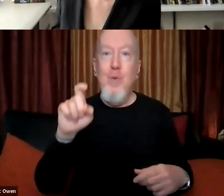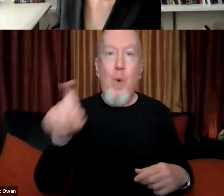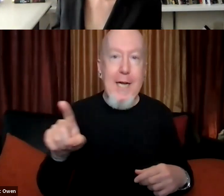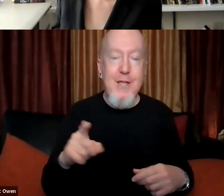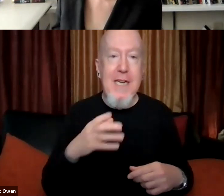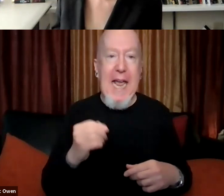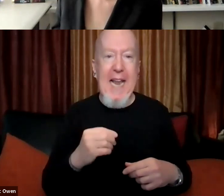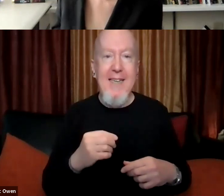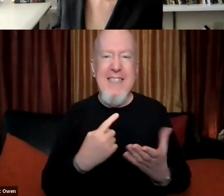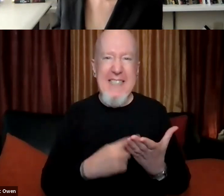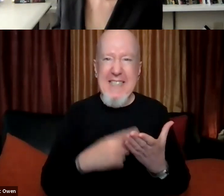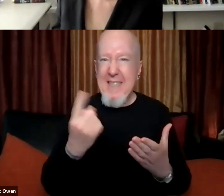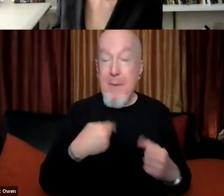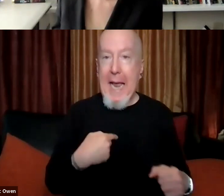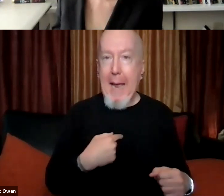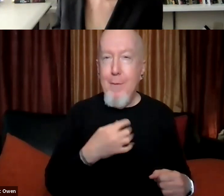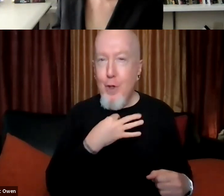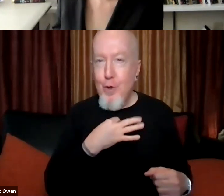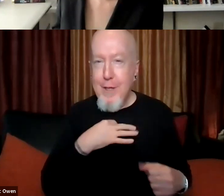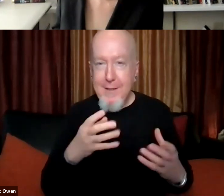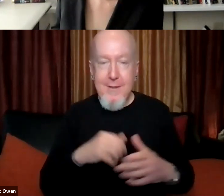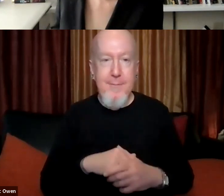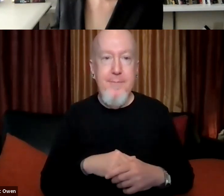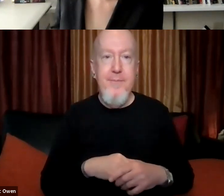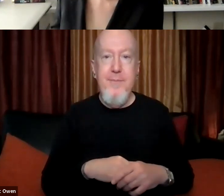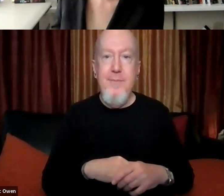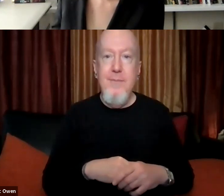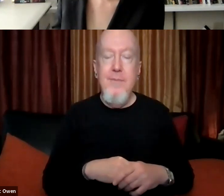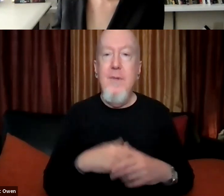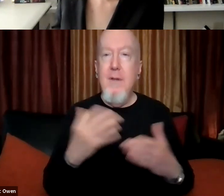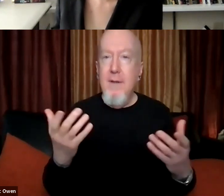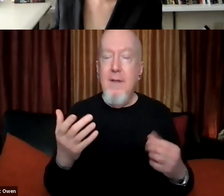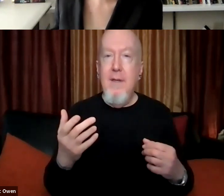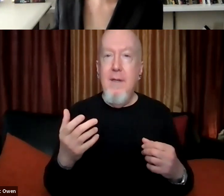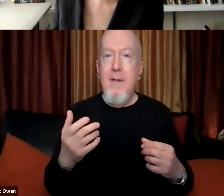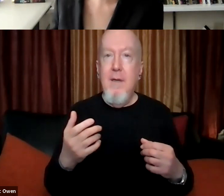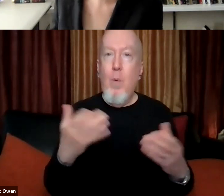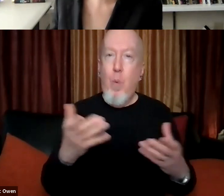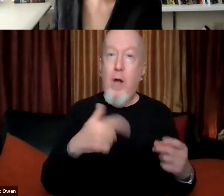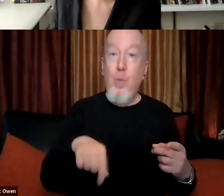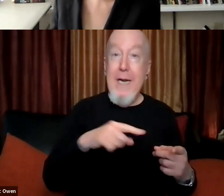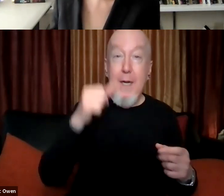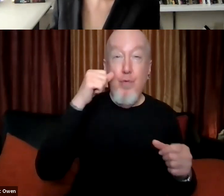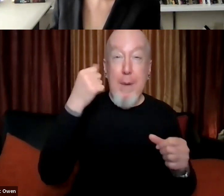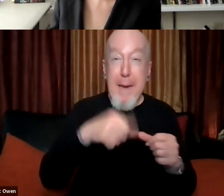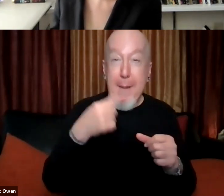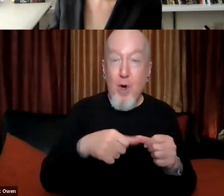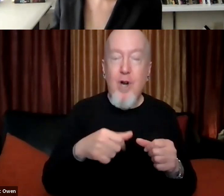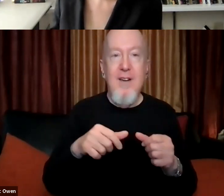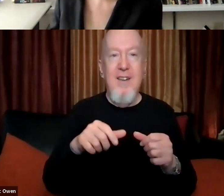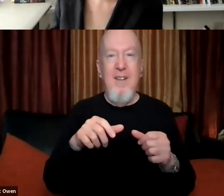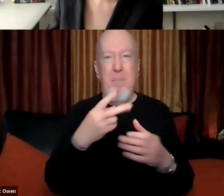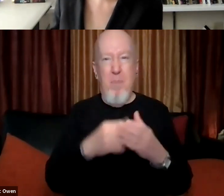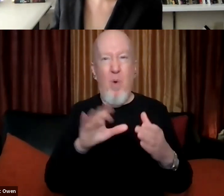about something I'm interested in knowing. that's, you know, so what is remembered is at the heart of your presentations